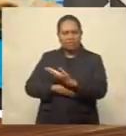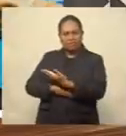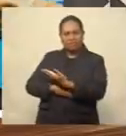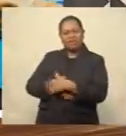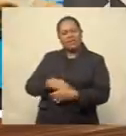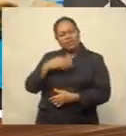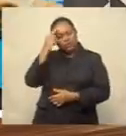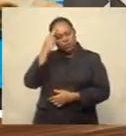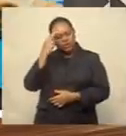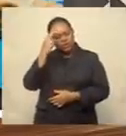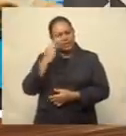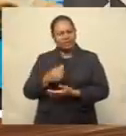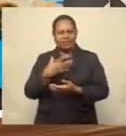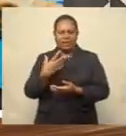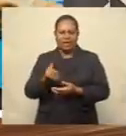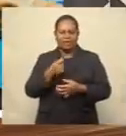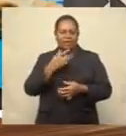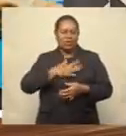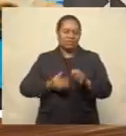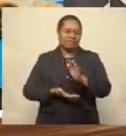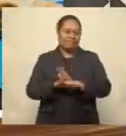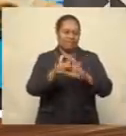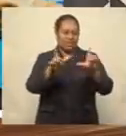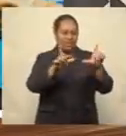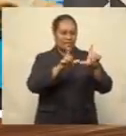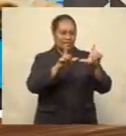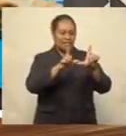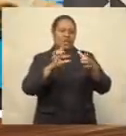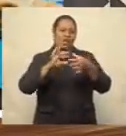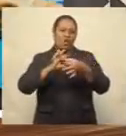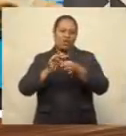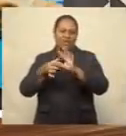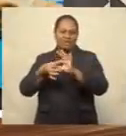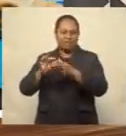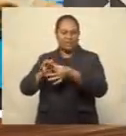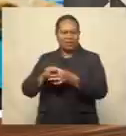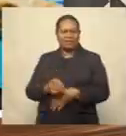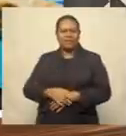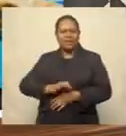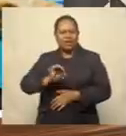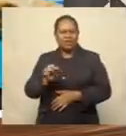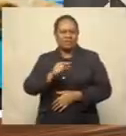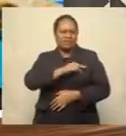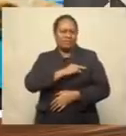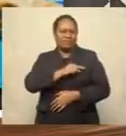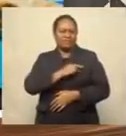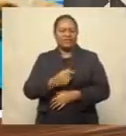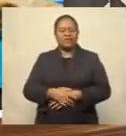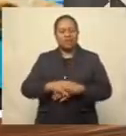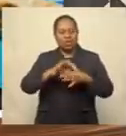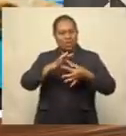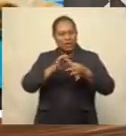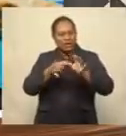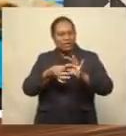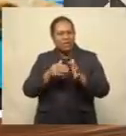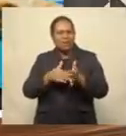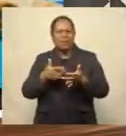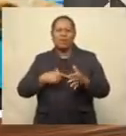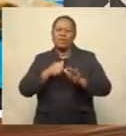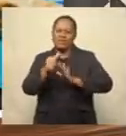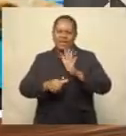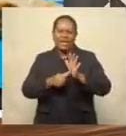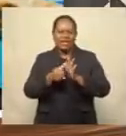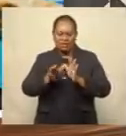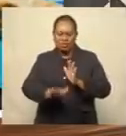making his debut in the Tokyo Olympics. He did not qualify for the 2016 Olympics because he was underage